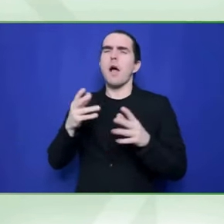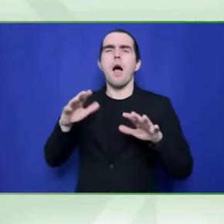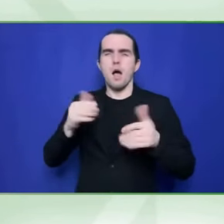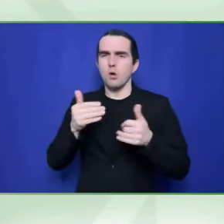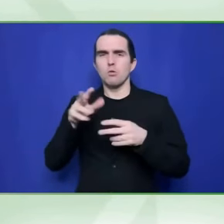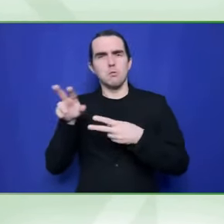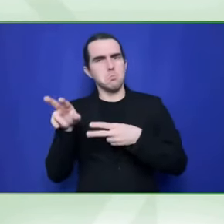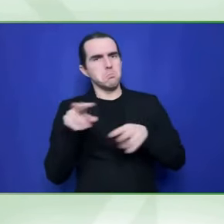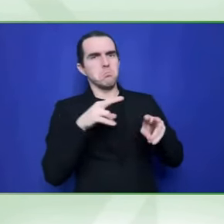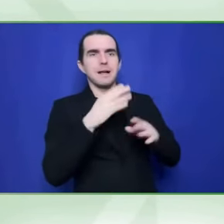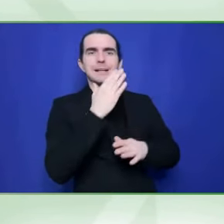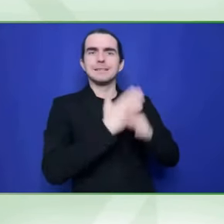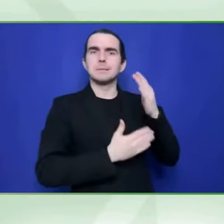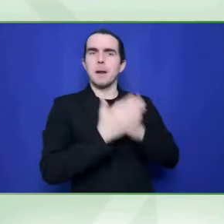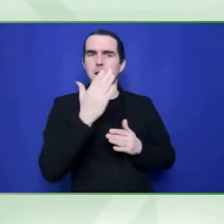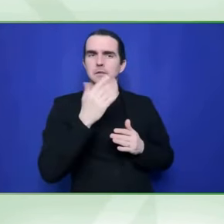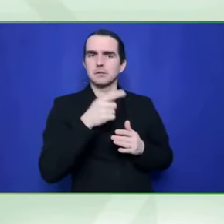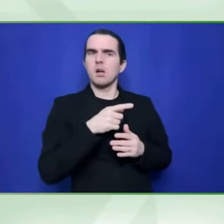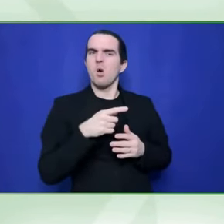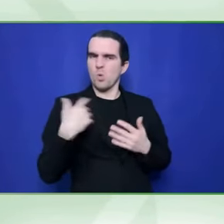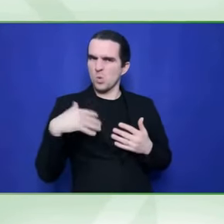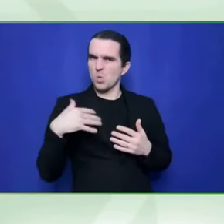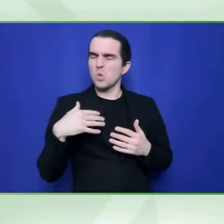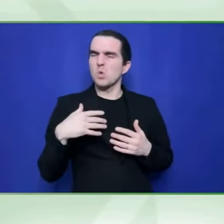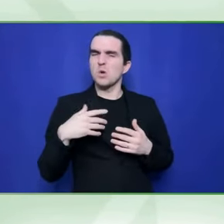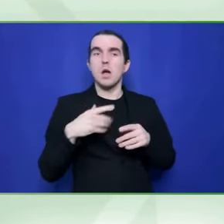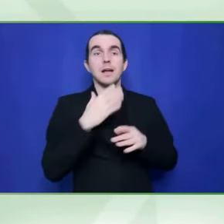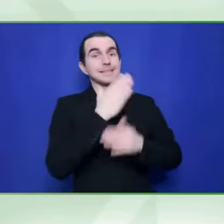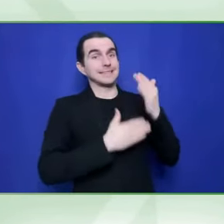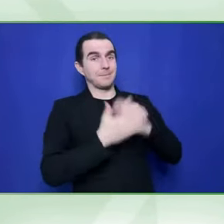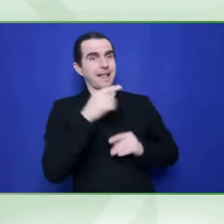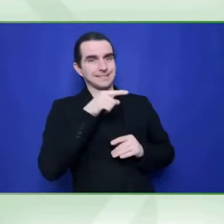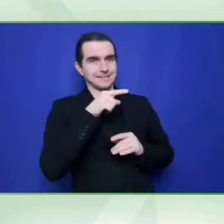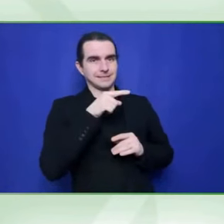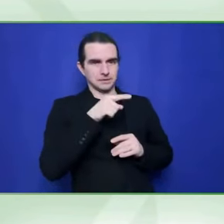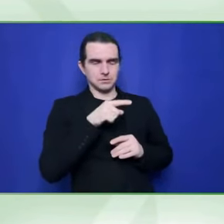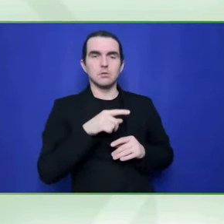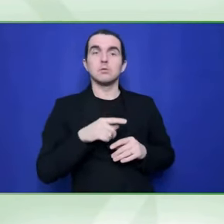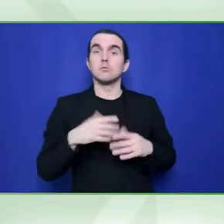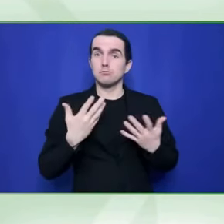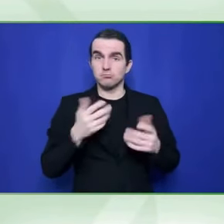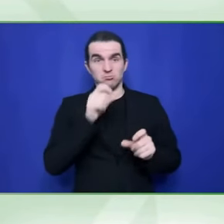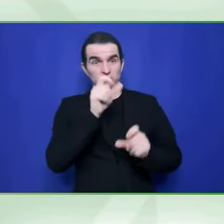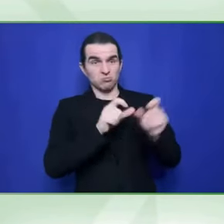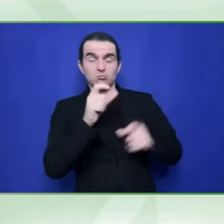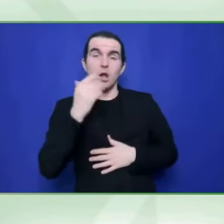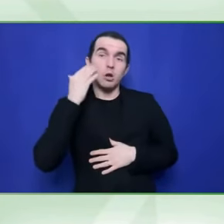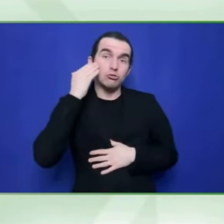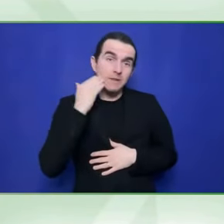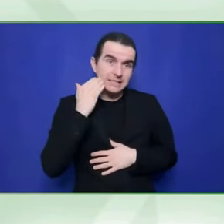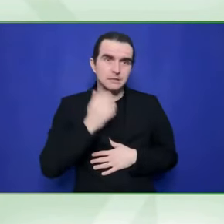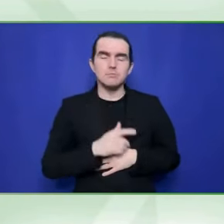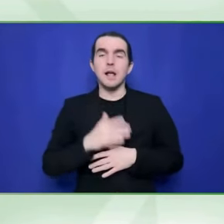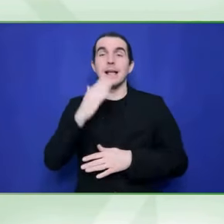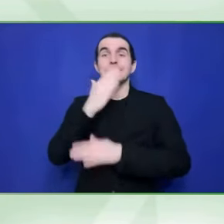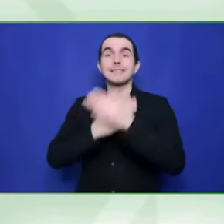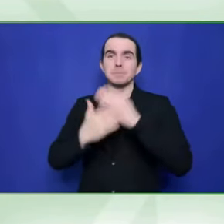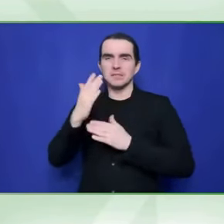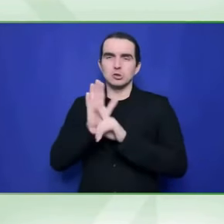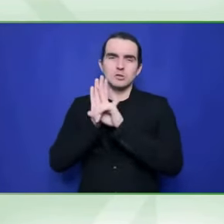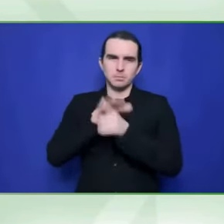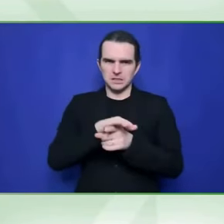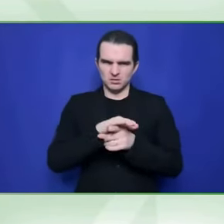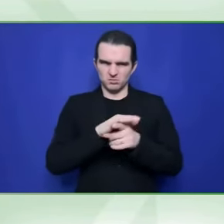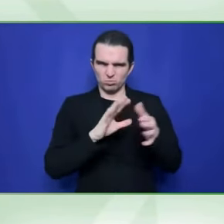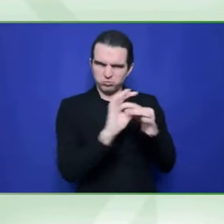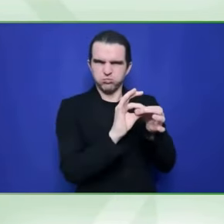and the work on indicators that show quality of life don't make that. In fact, they actually show the opposite. And, and it's wrong.